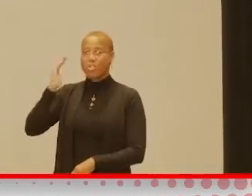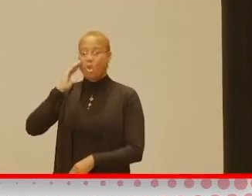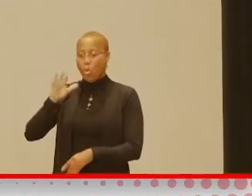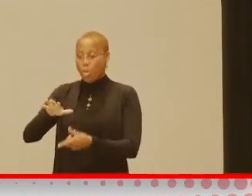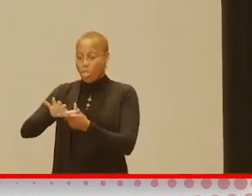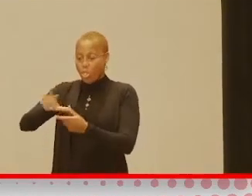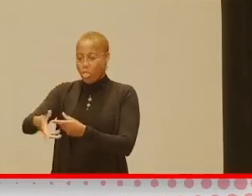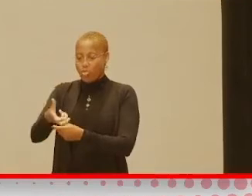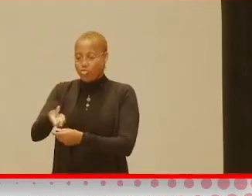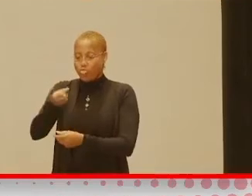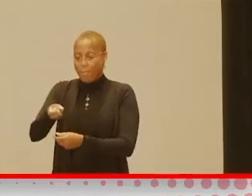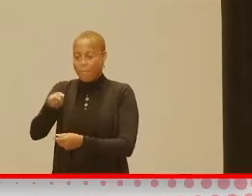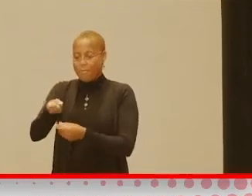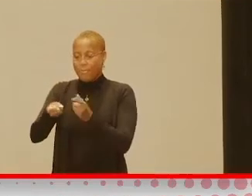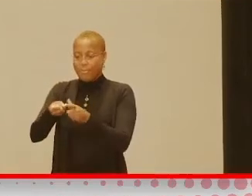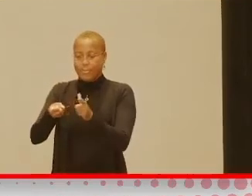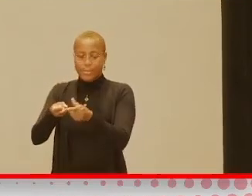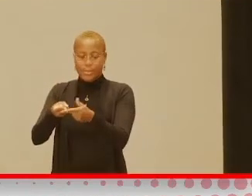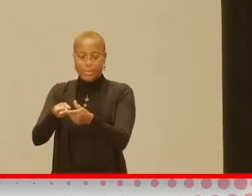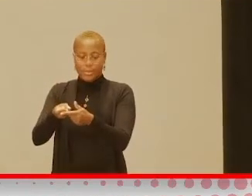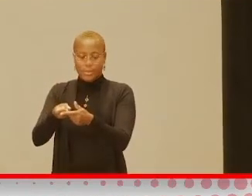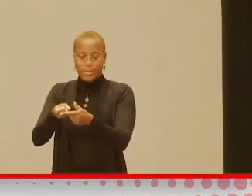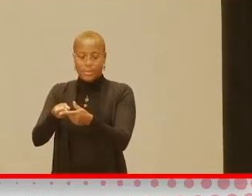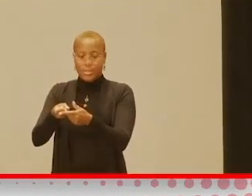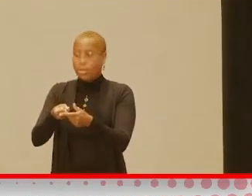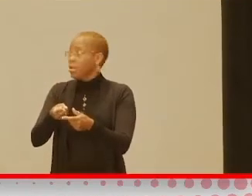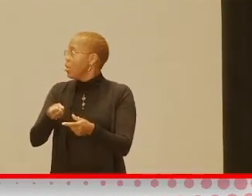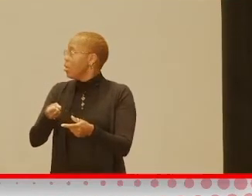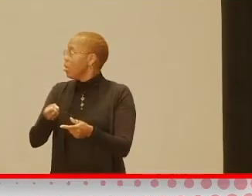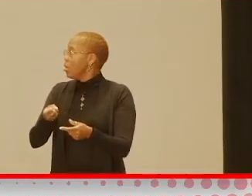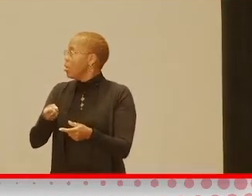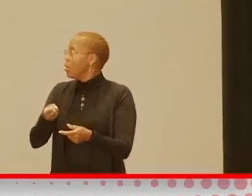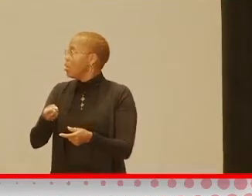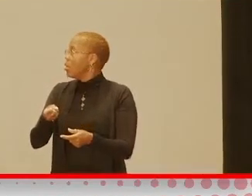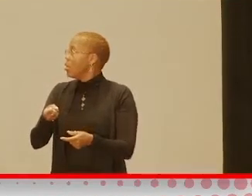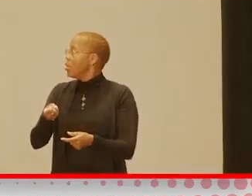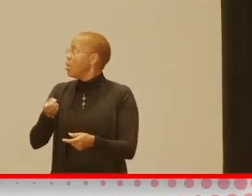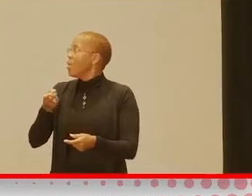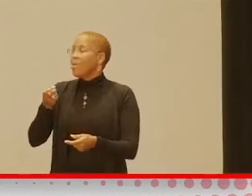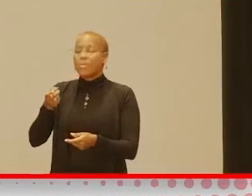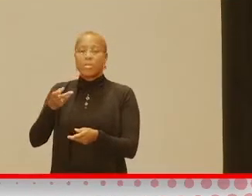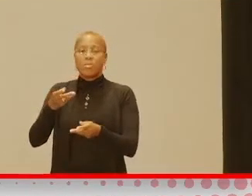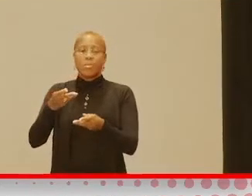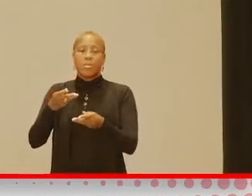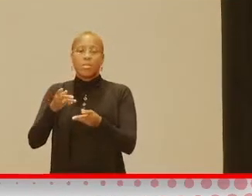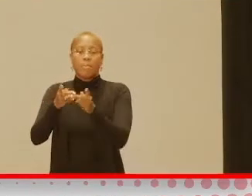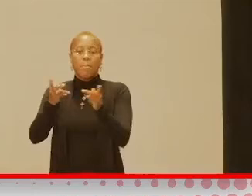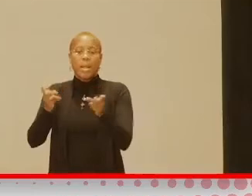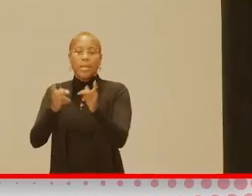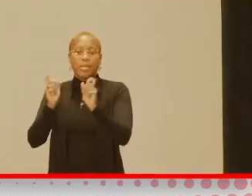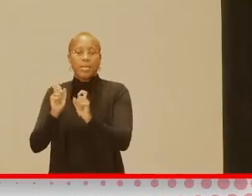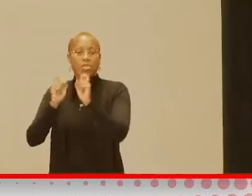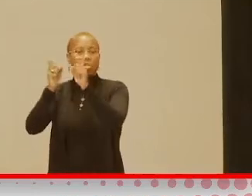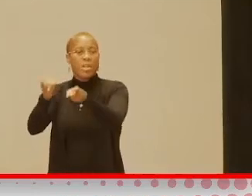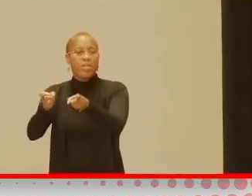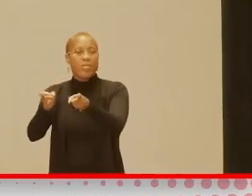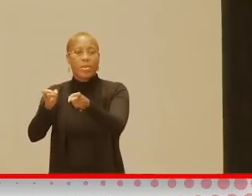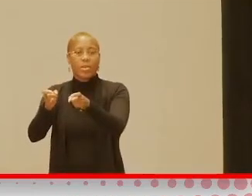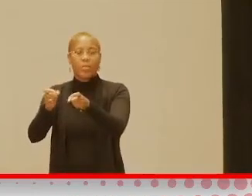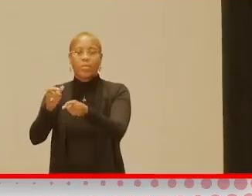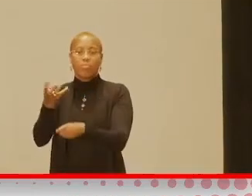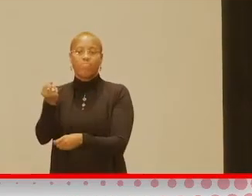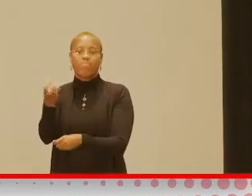in the exhibit hall right now, you know, there's places that are giving out the little, you know, stress